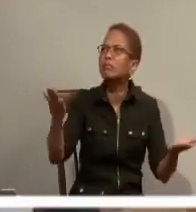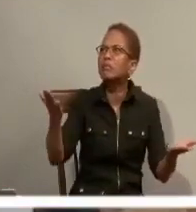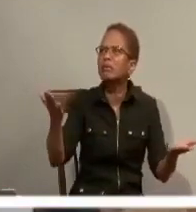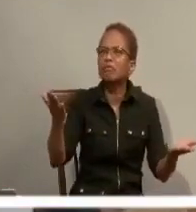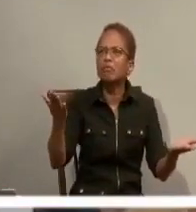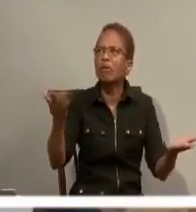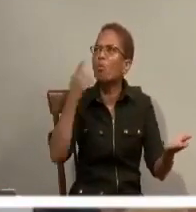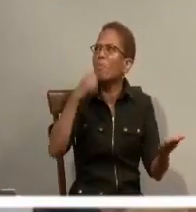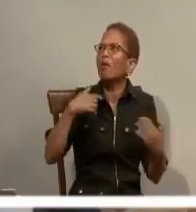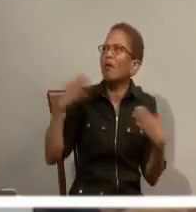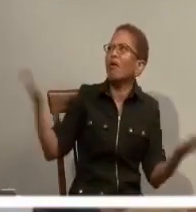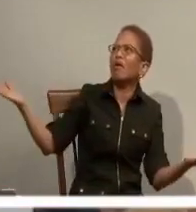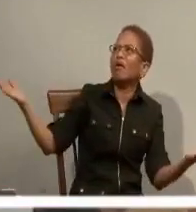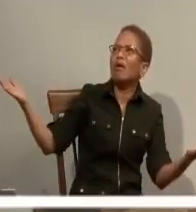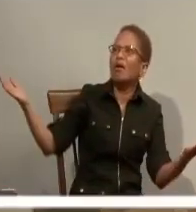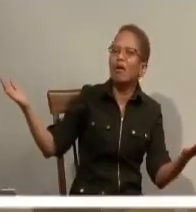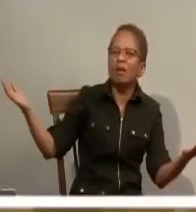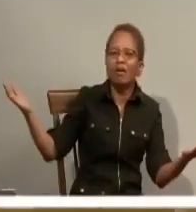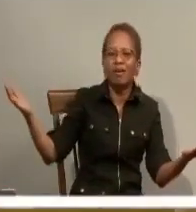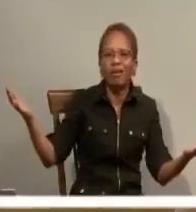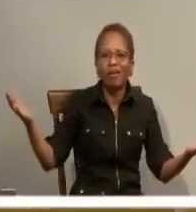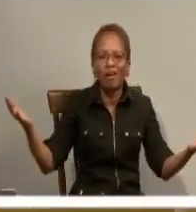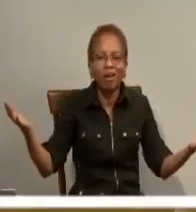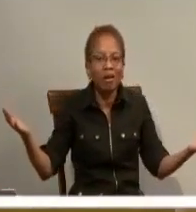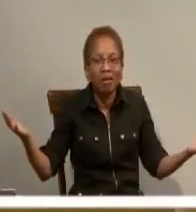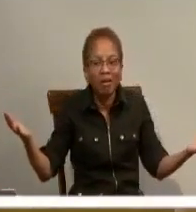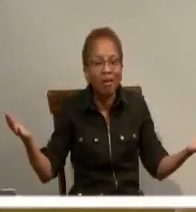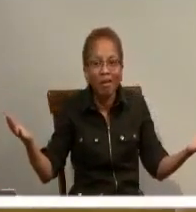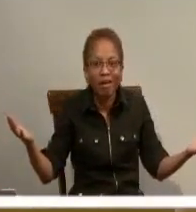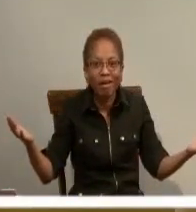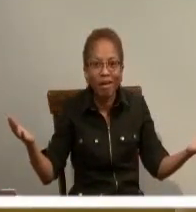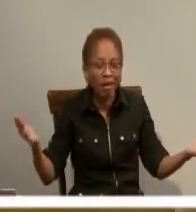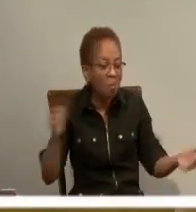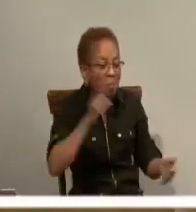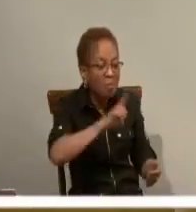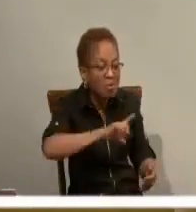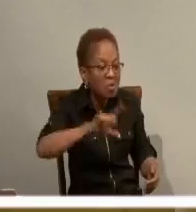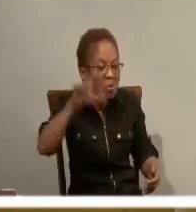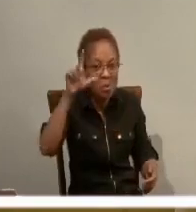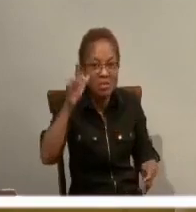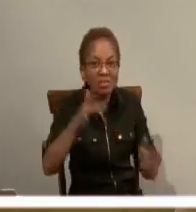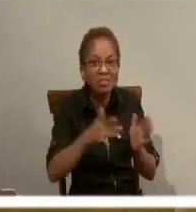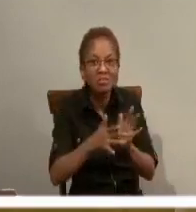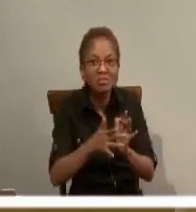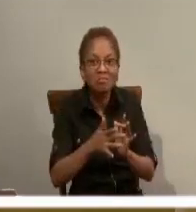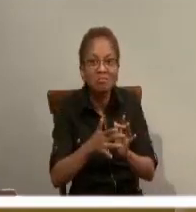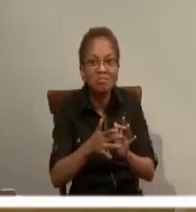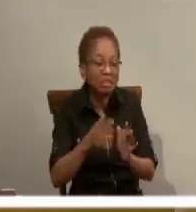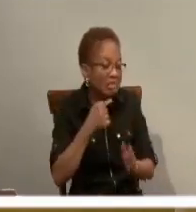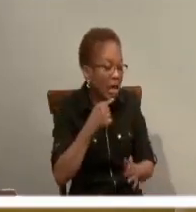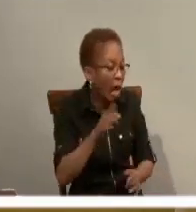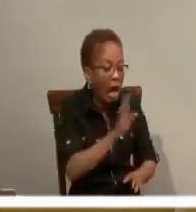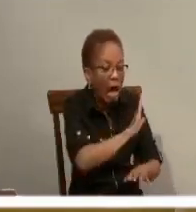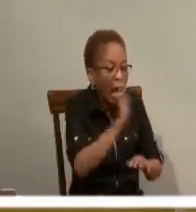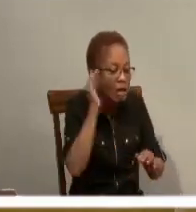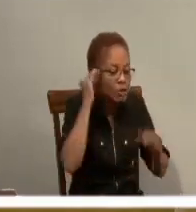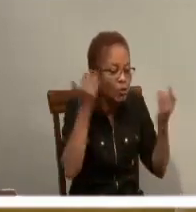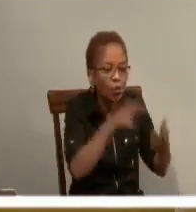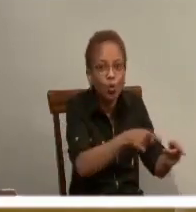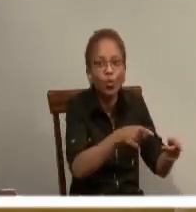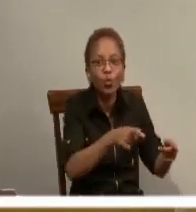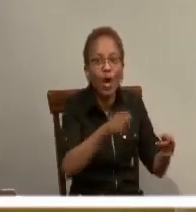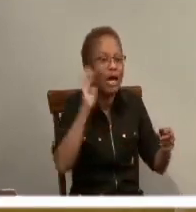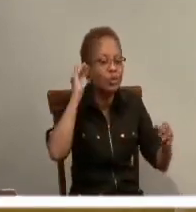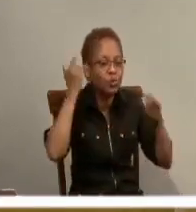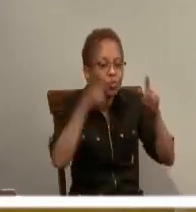you? Me and I know you. And the text of Matthew 7, which is